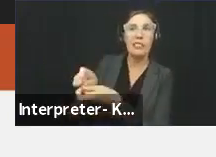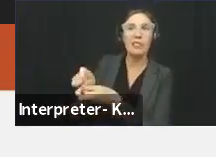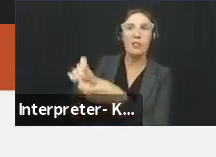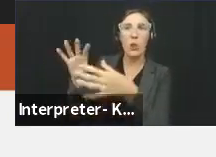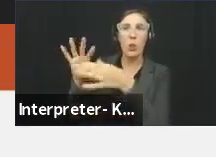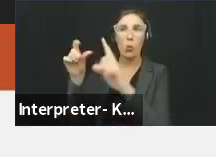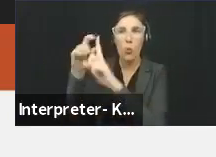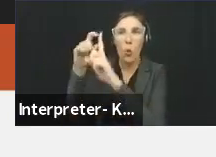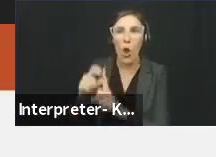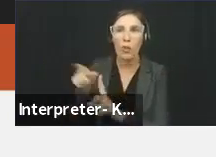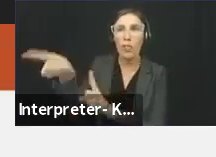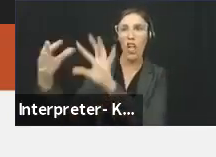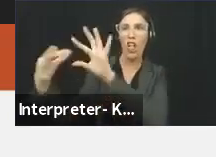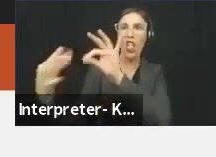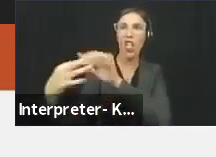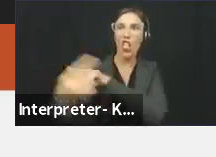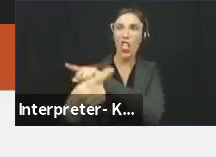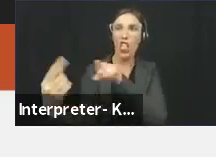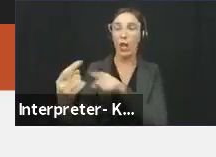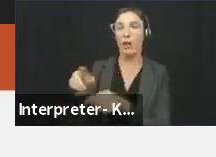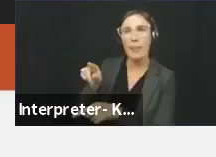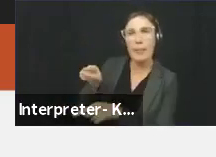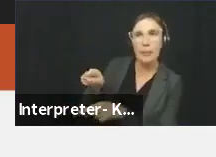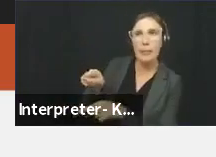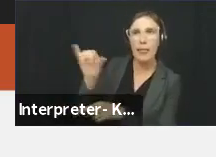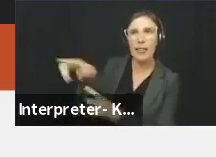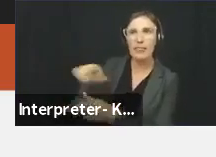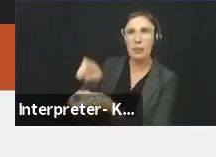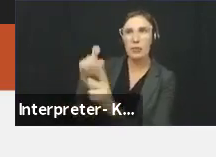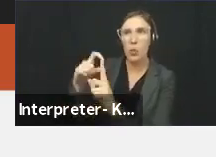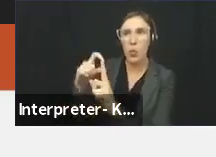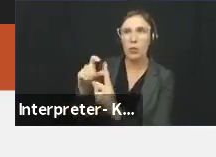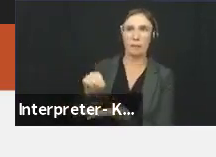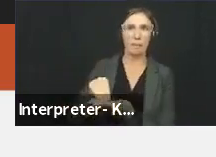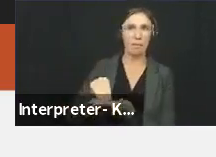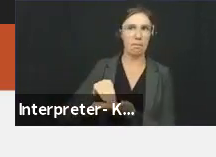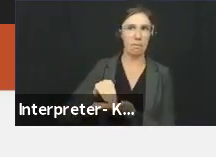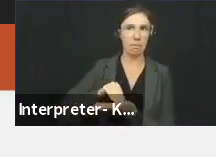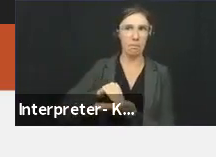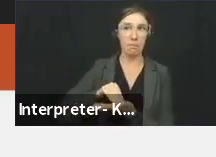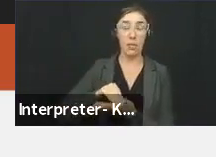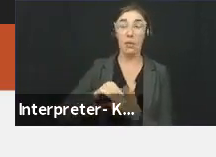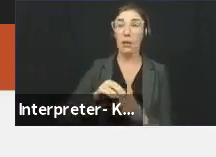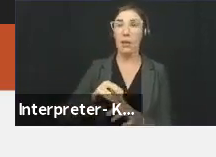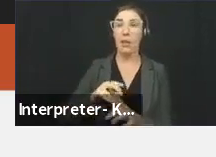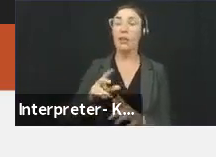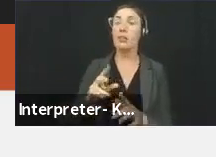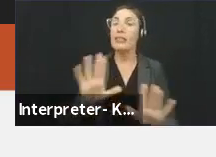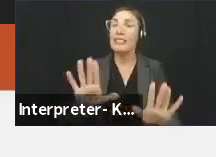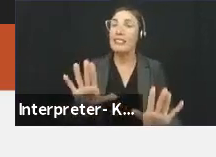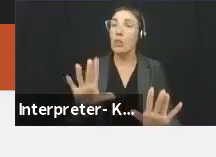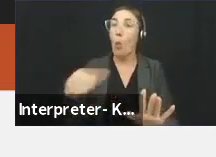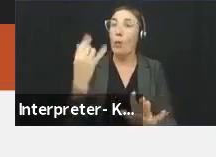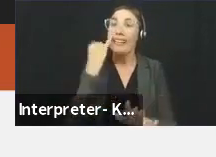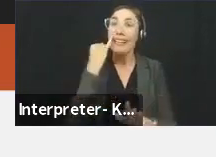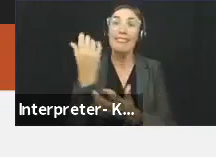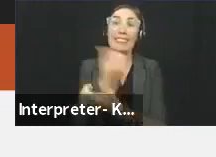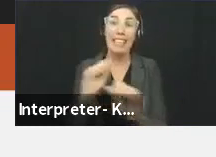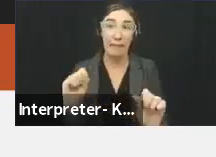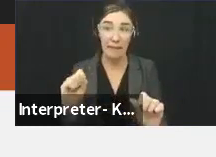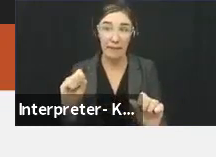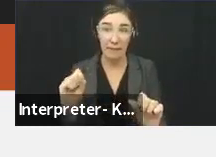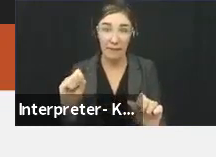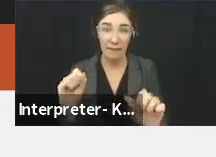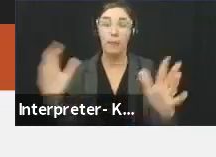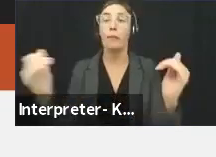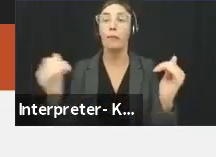crimes and hate incidents, the specific words matter. And we talk about doing so only if it's safe to do so. The last point I want to talk